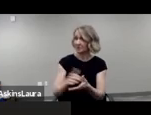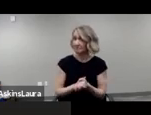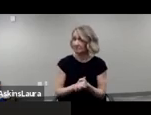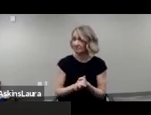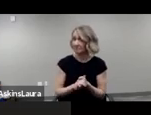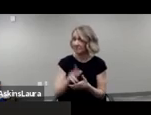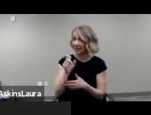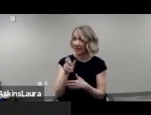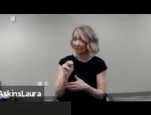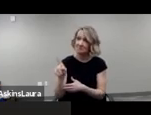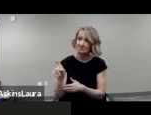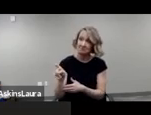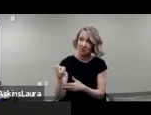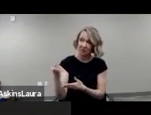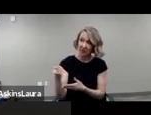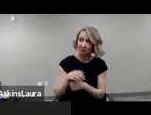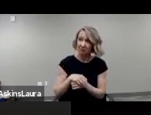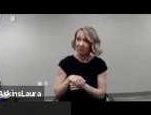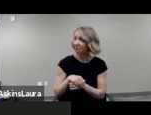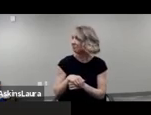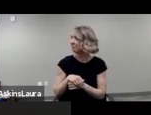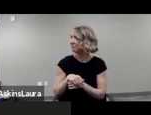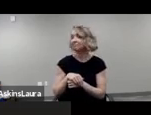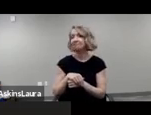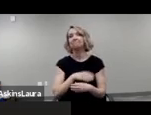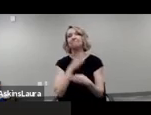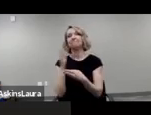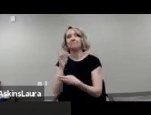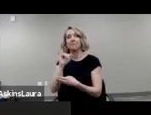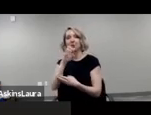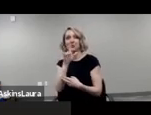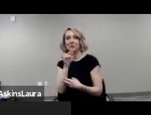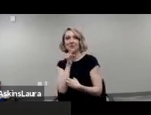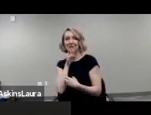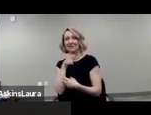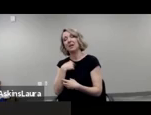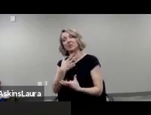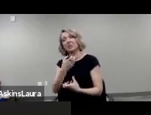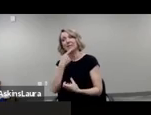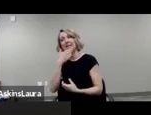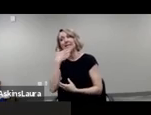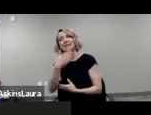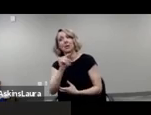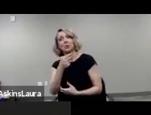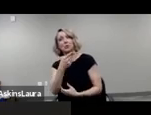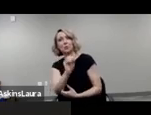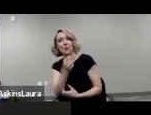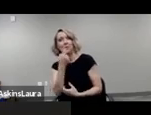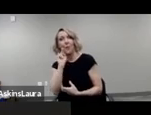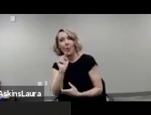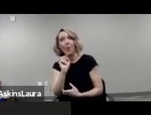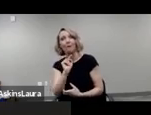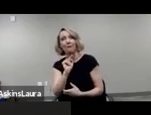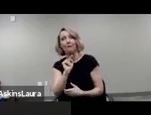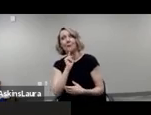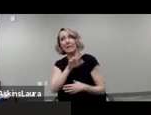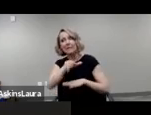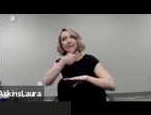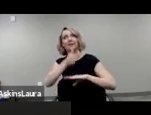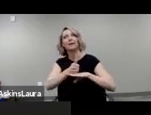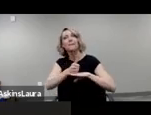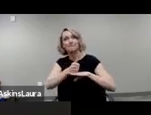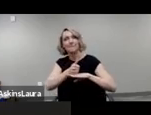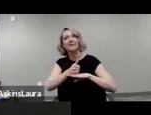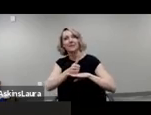kevin are you there thank you sewing i just want to say that thank you for organizing and being our voice on the census committee